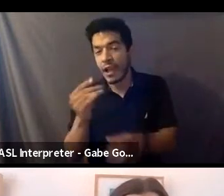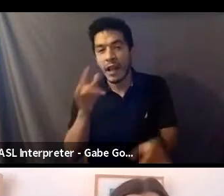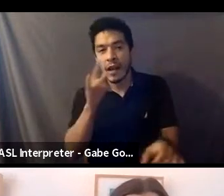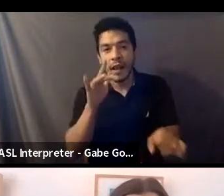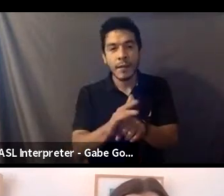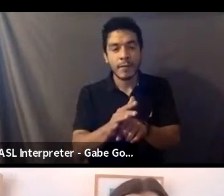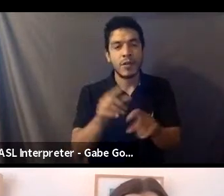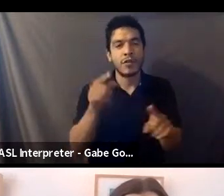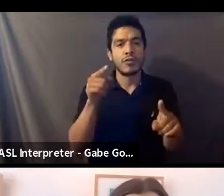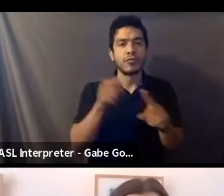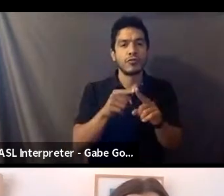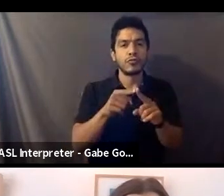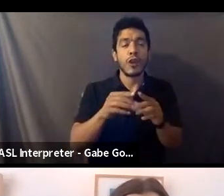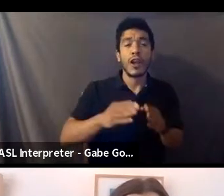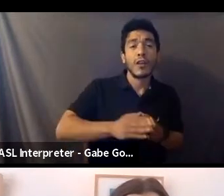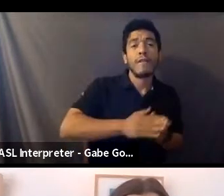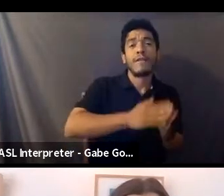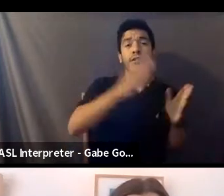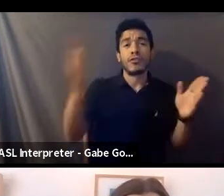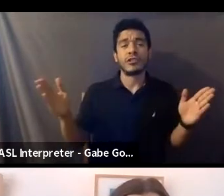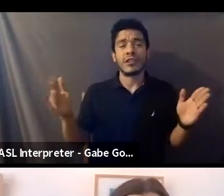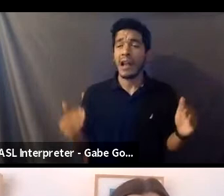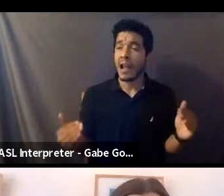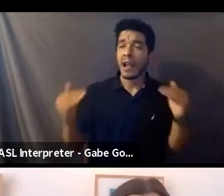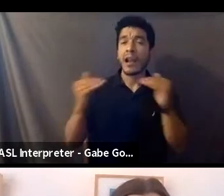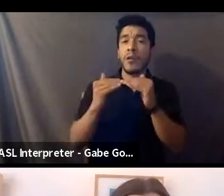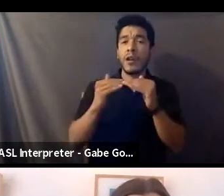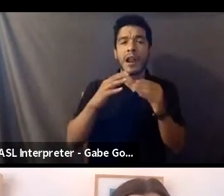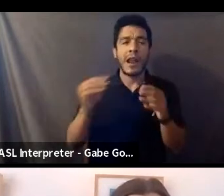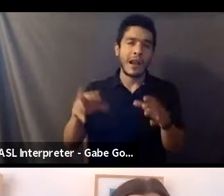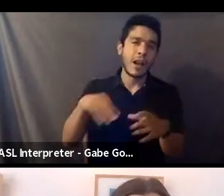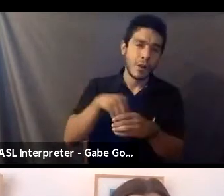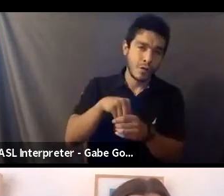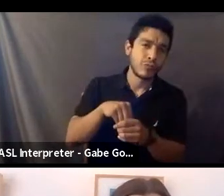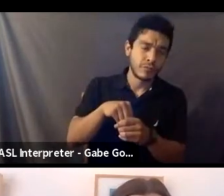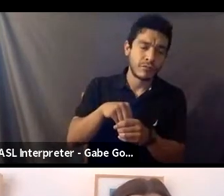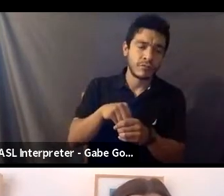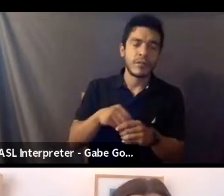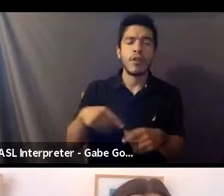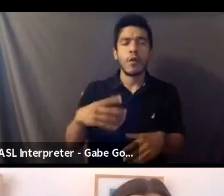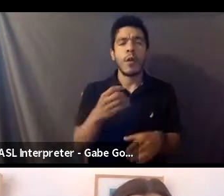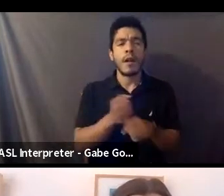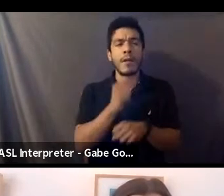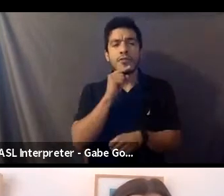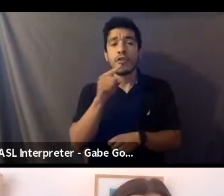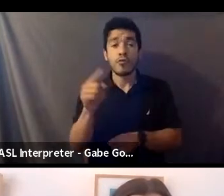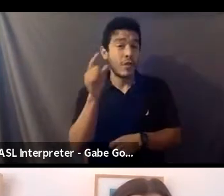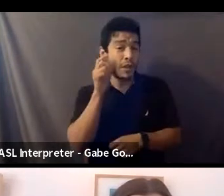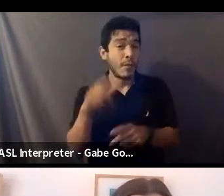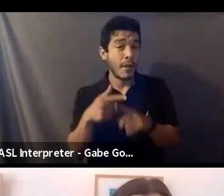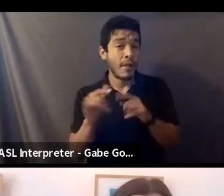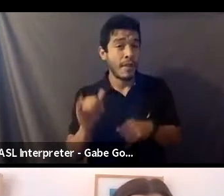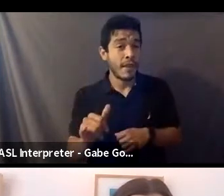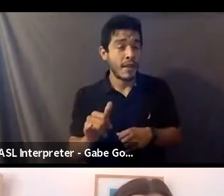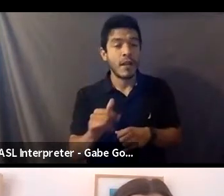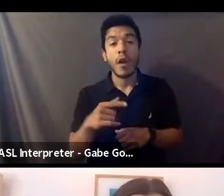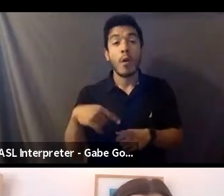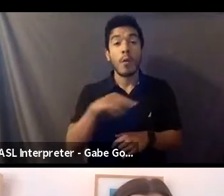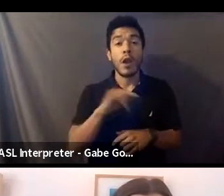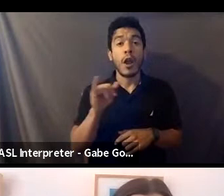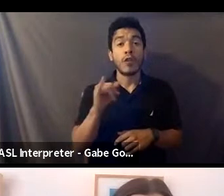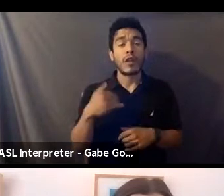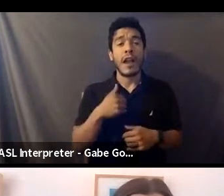to diversity, equity, and inclusion. So we want to make sure that you hear about that. We also have a